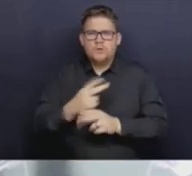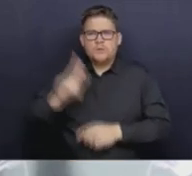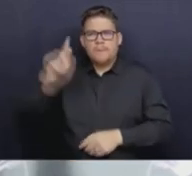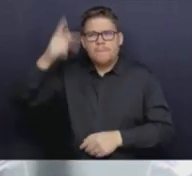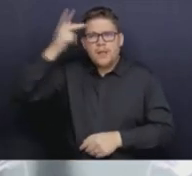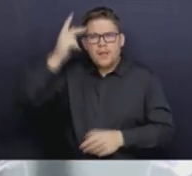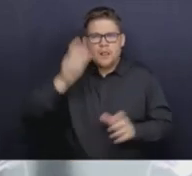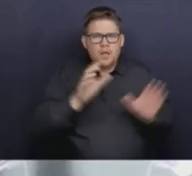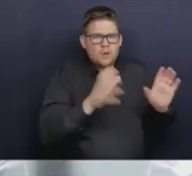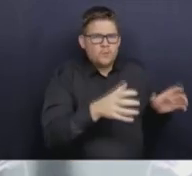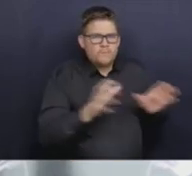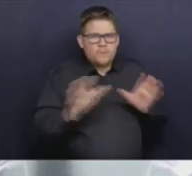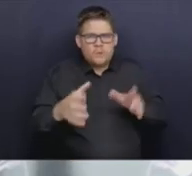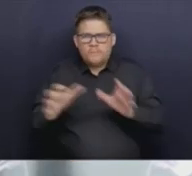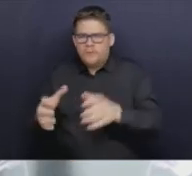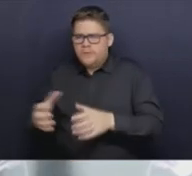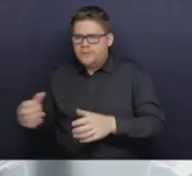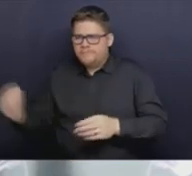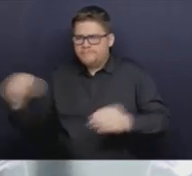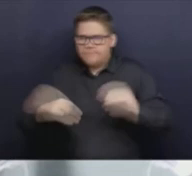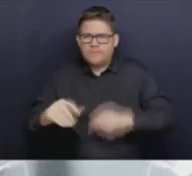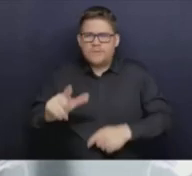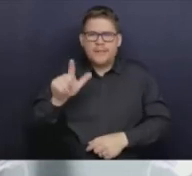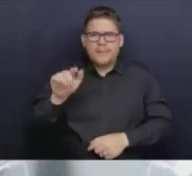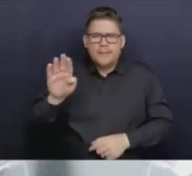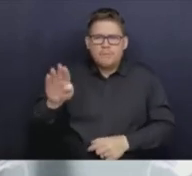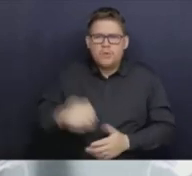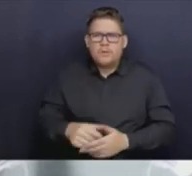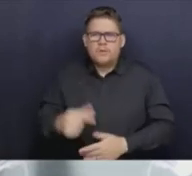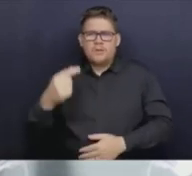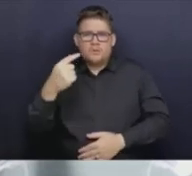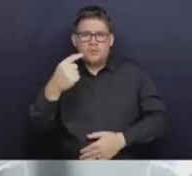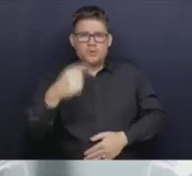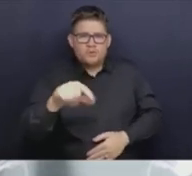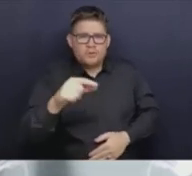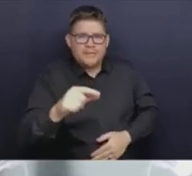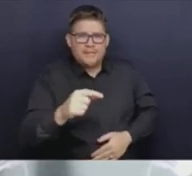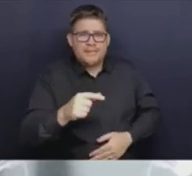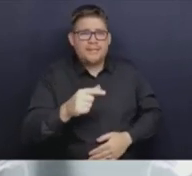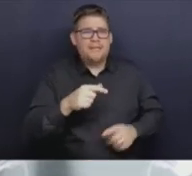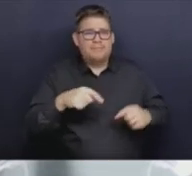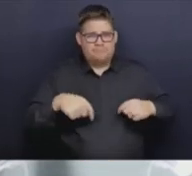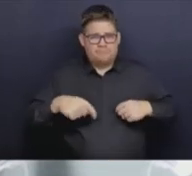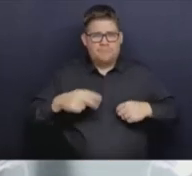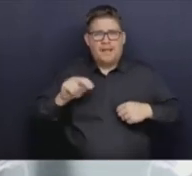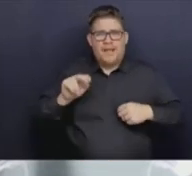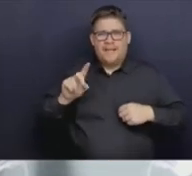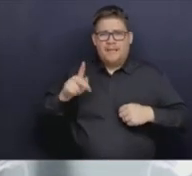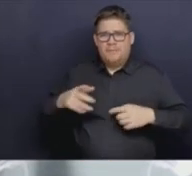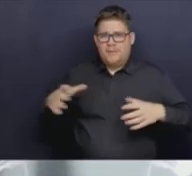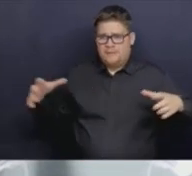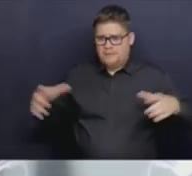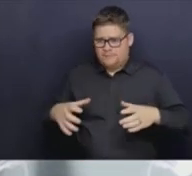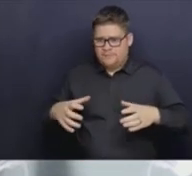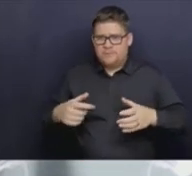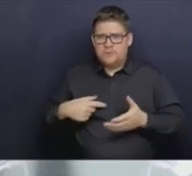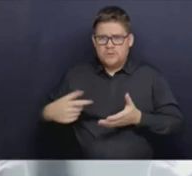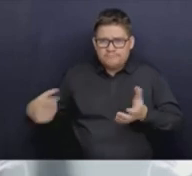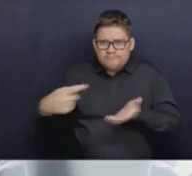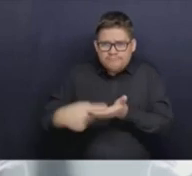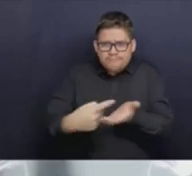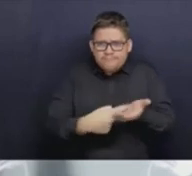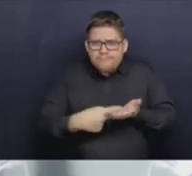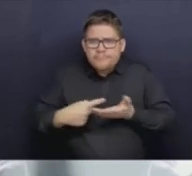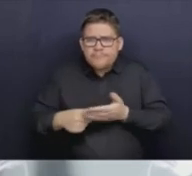the time, the Green Party Health Critic, and I reviewed the Caton Report and developed a series of recommendations which became Bill 36.